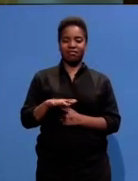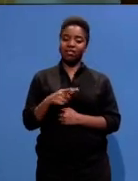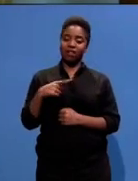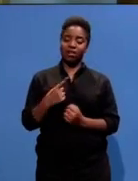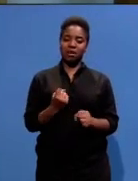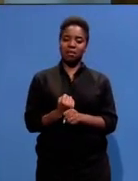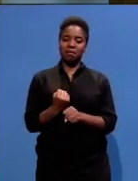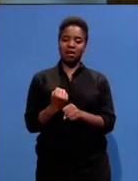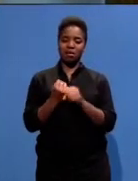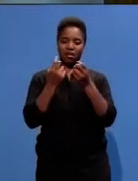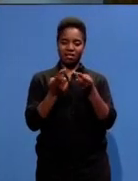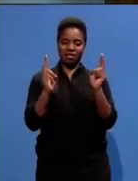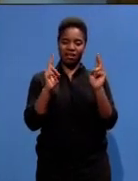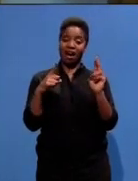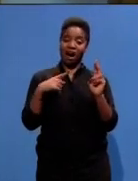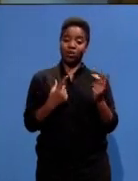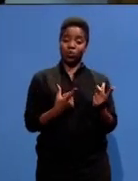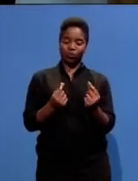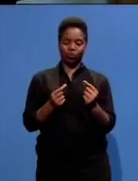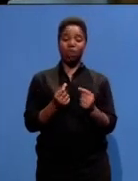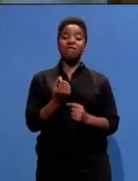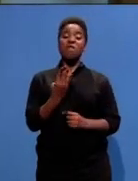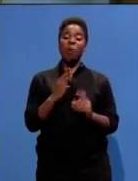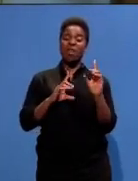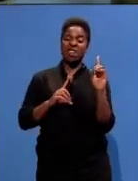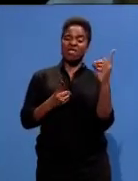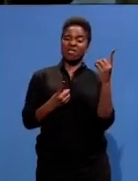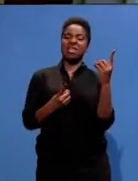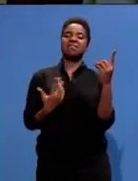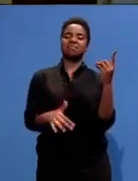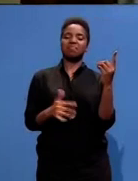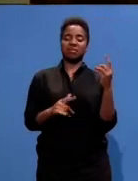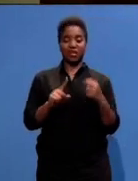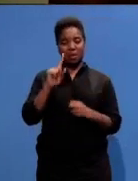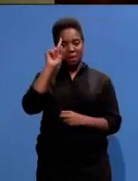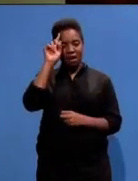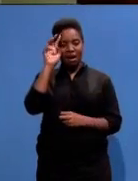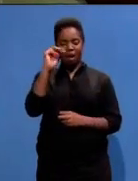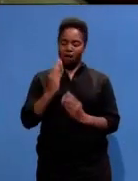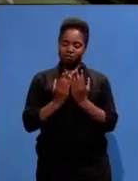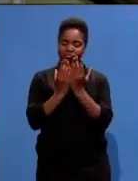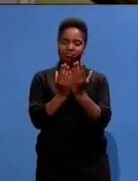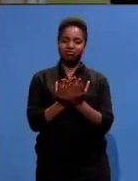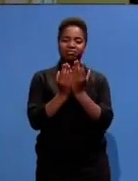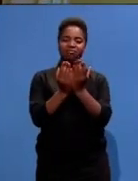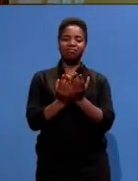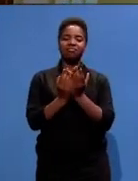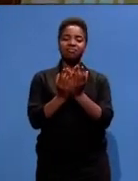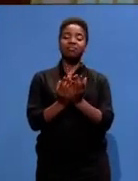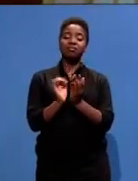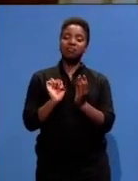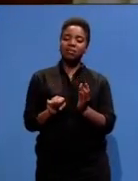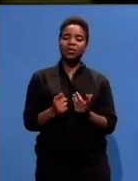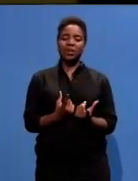into a staggering four official degrees. Madiva was steadily shaping the learning, insight and resolve